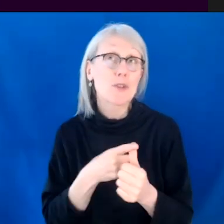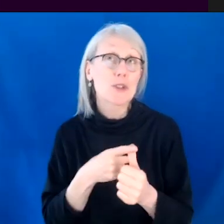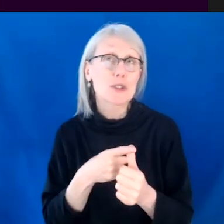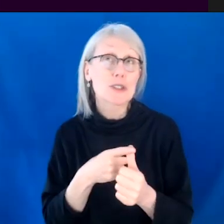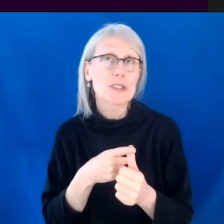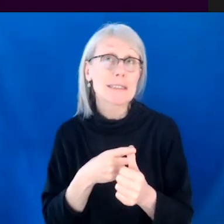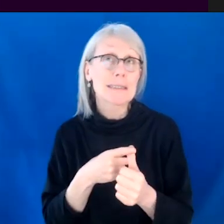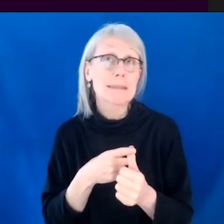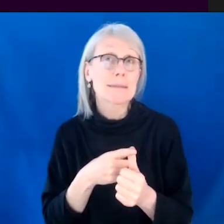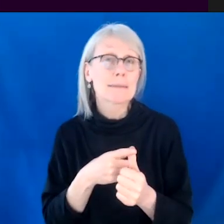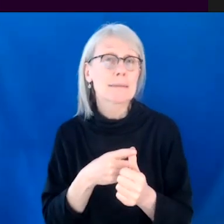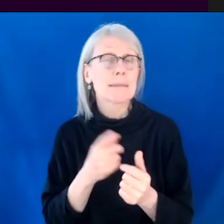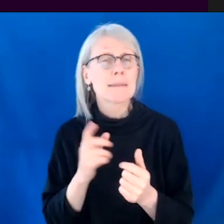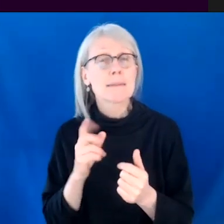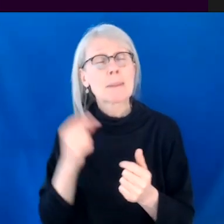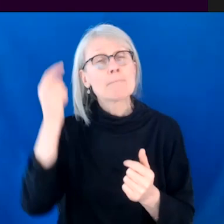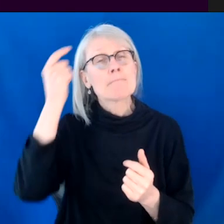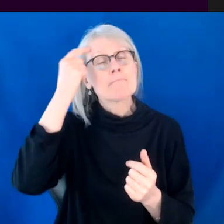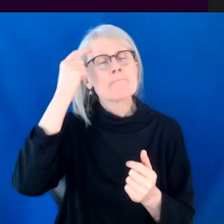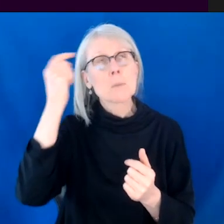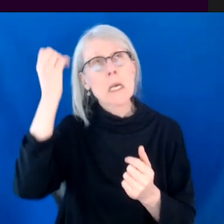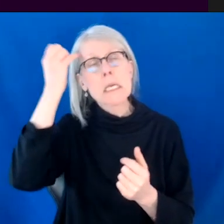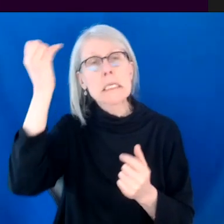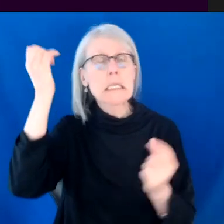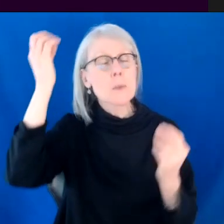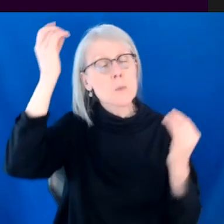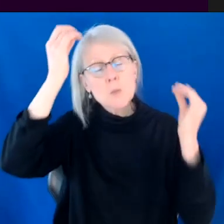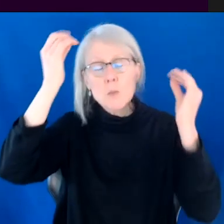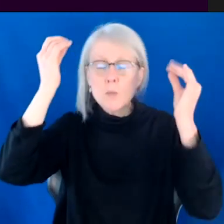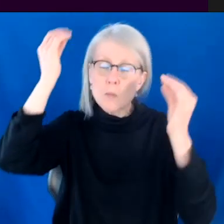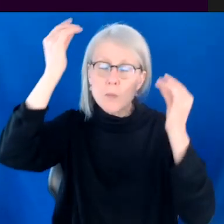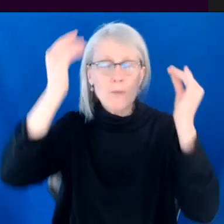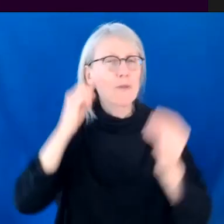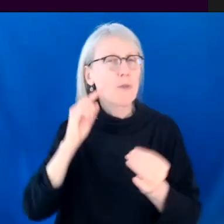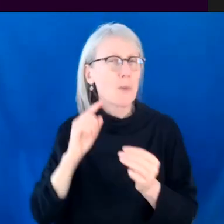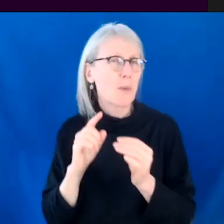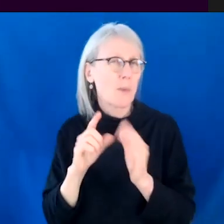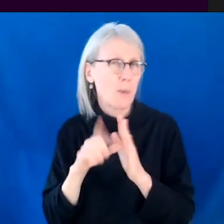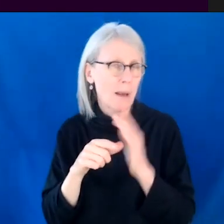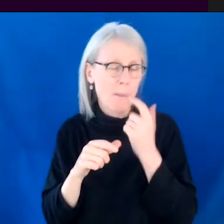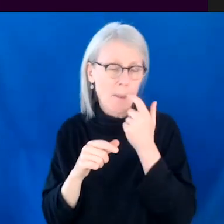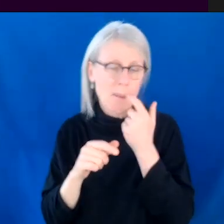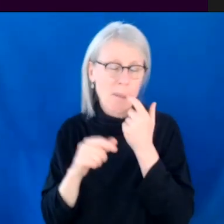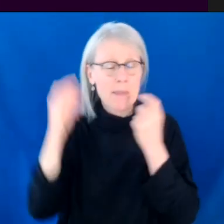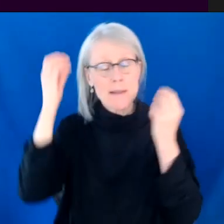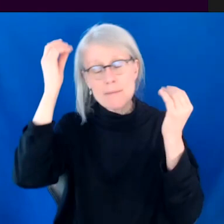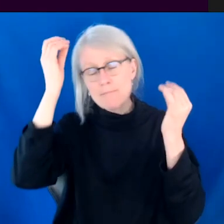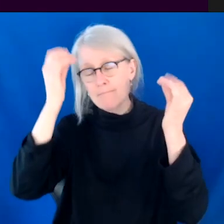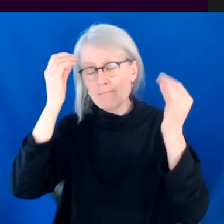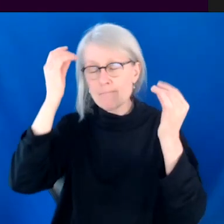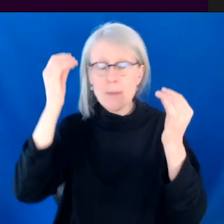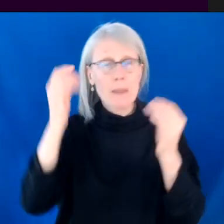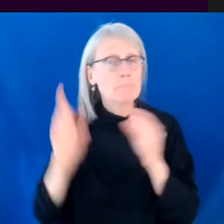have the idea kind of in my head, rolling around my head for a while. And then I just write down random